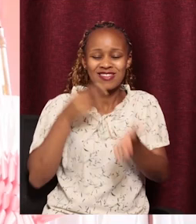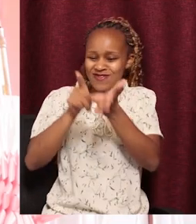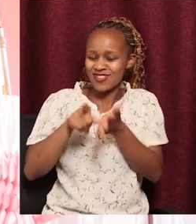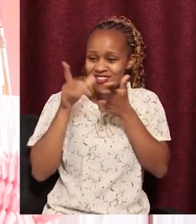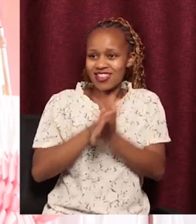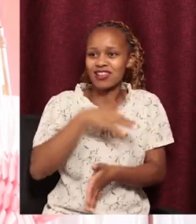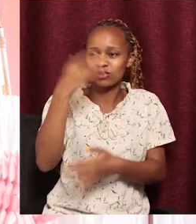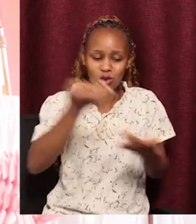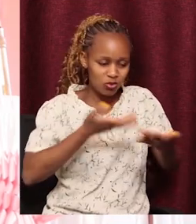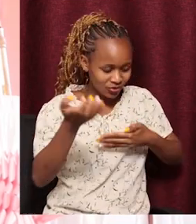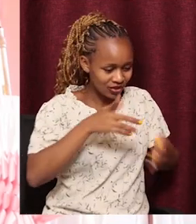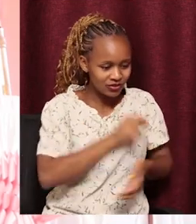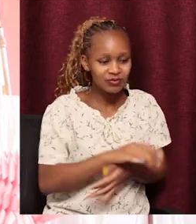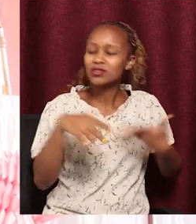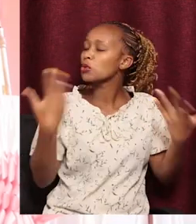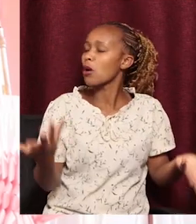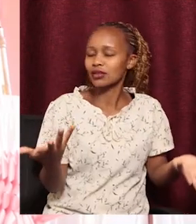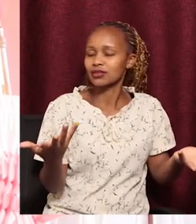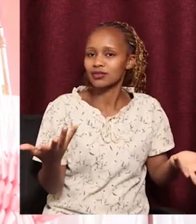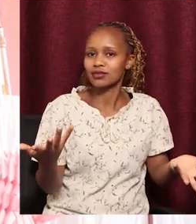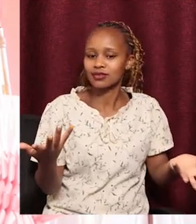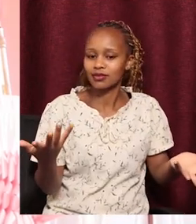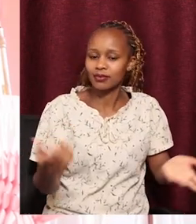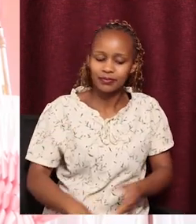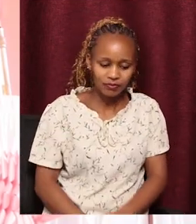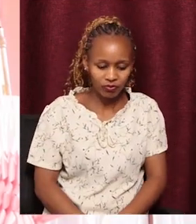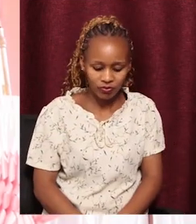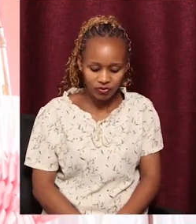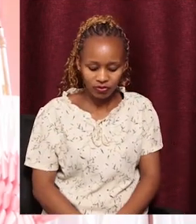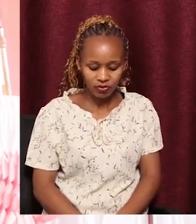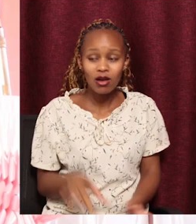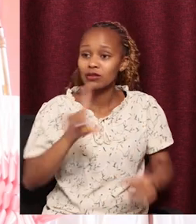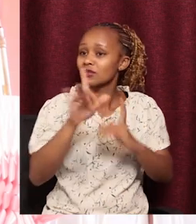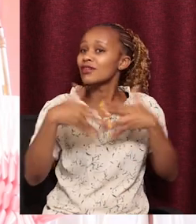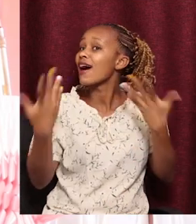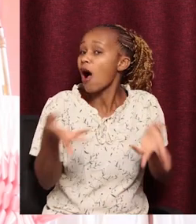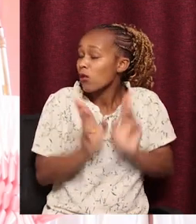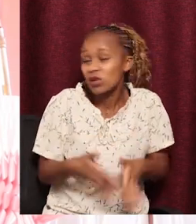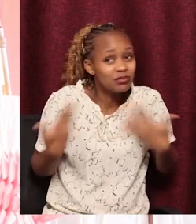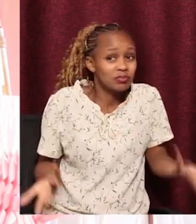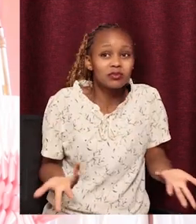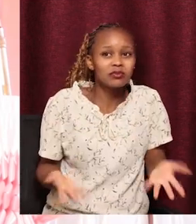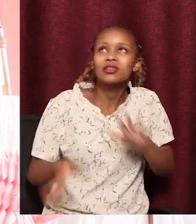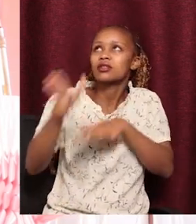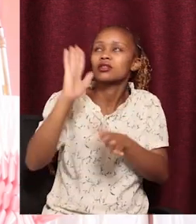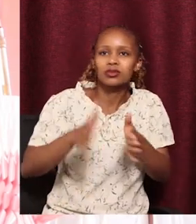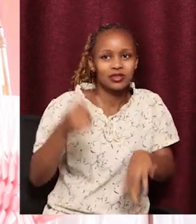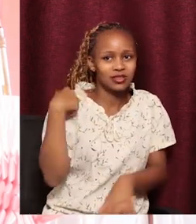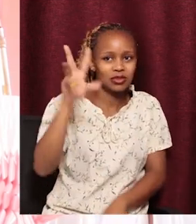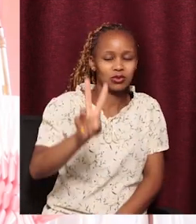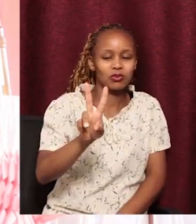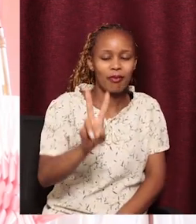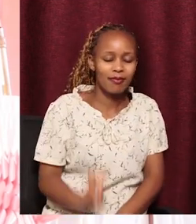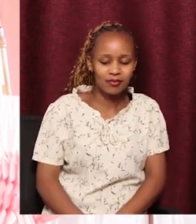loan, na eda biyashara. Kwa niko nini? And then they are asking, how did it happen? God's way, number two.